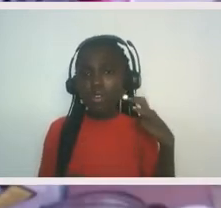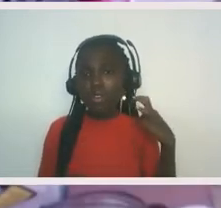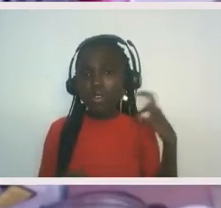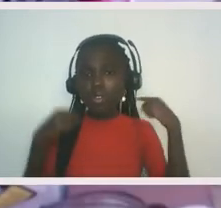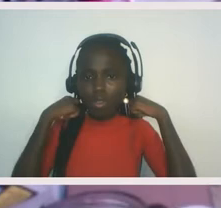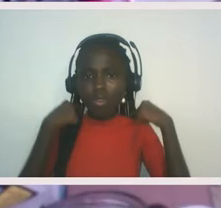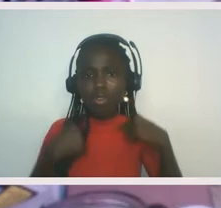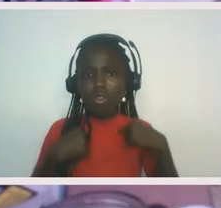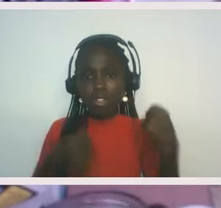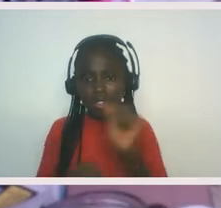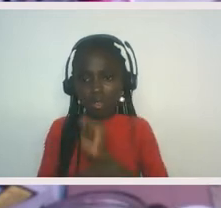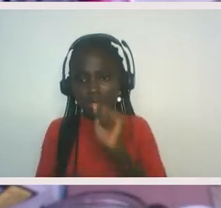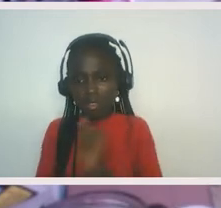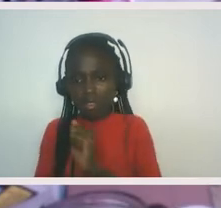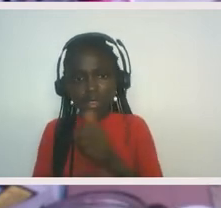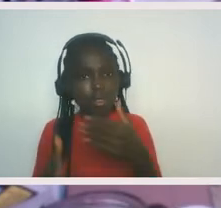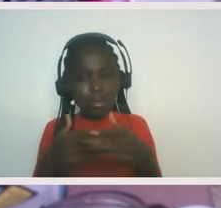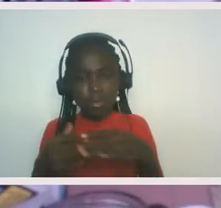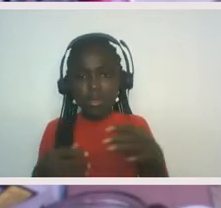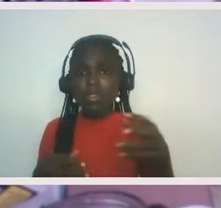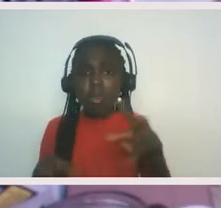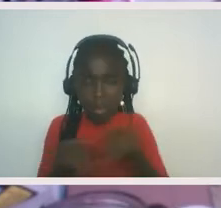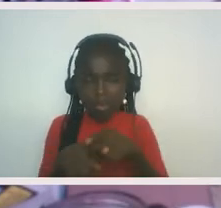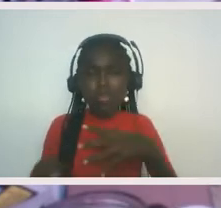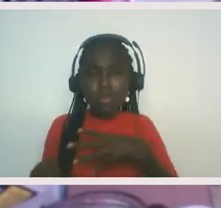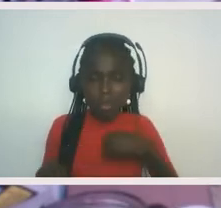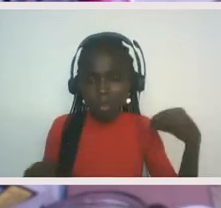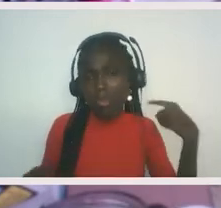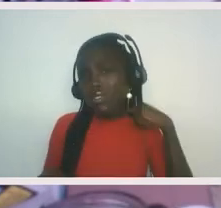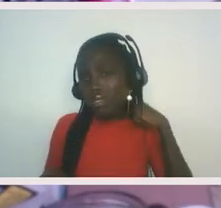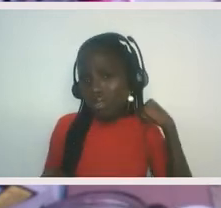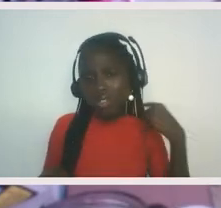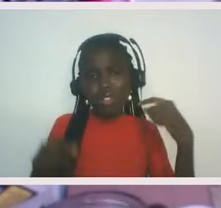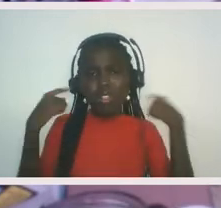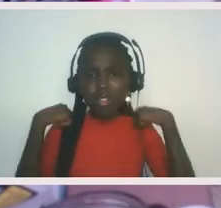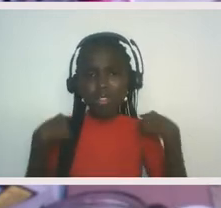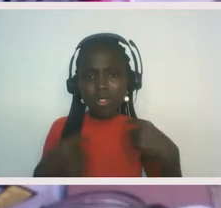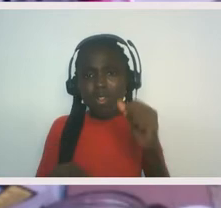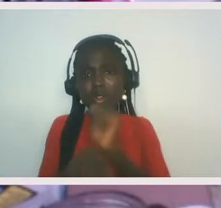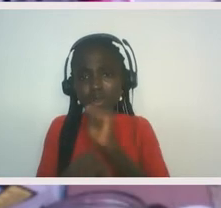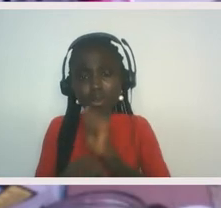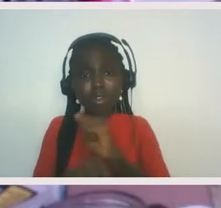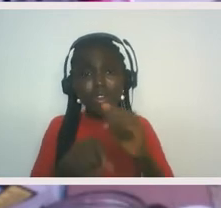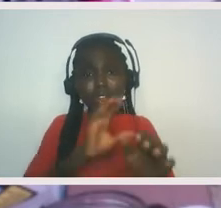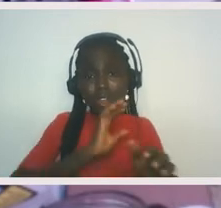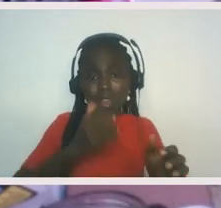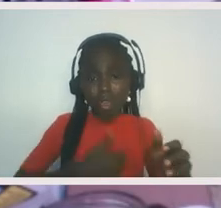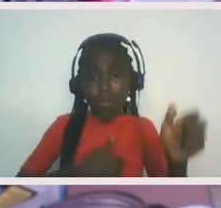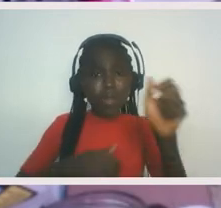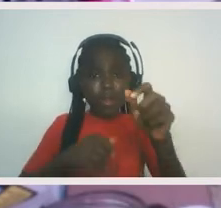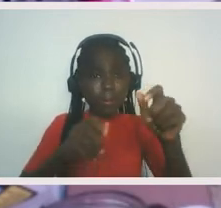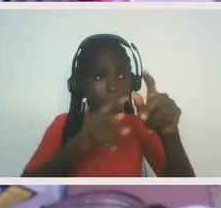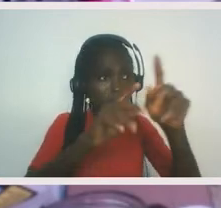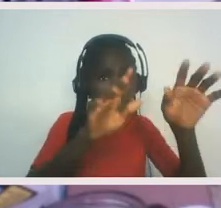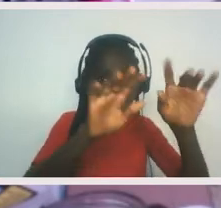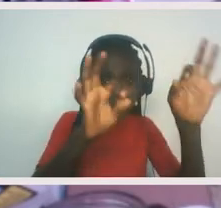not, or misogynist or whatever it is in every sphere of our society. And the one place where it